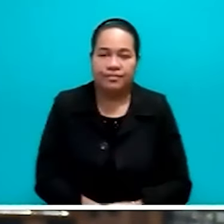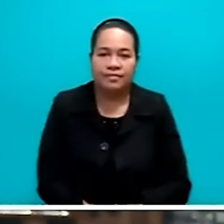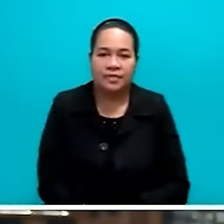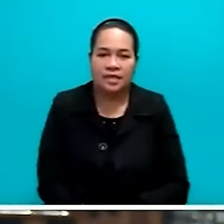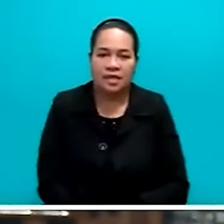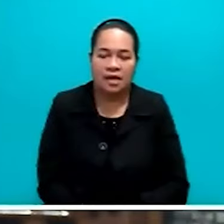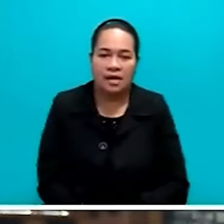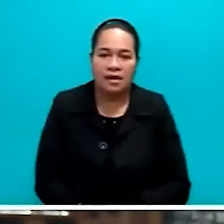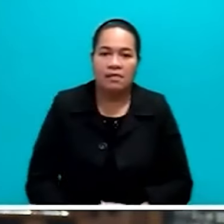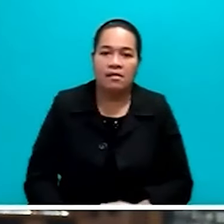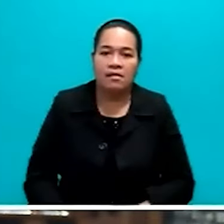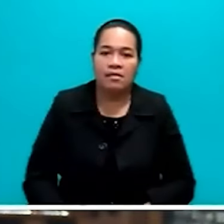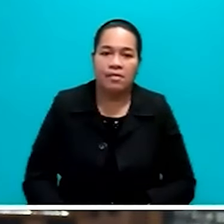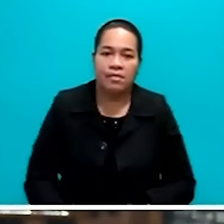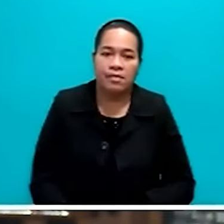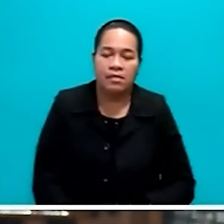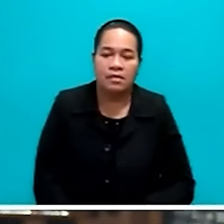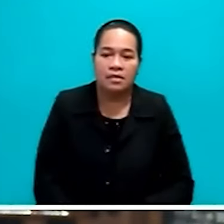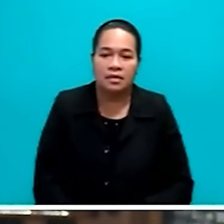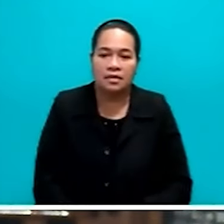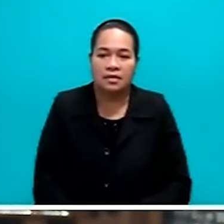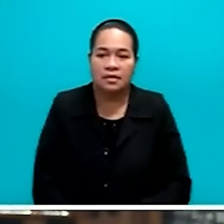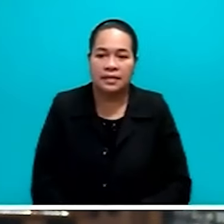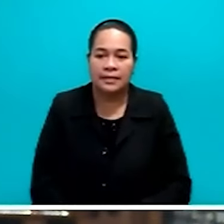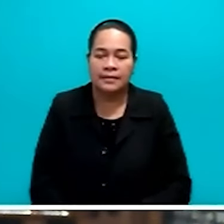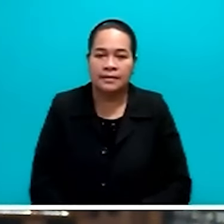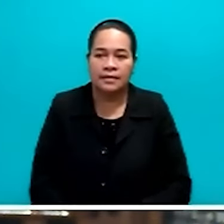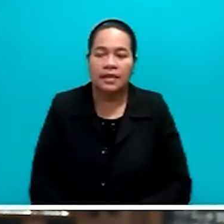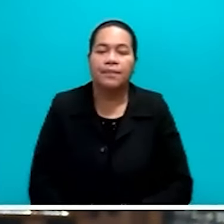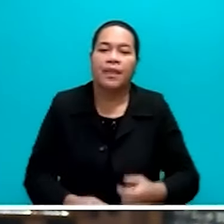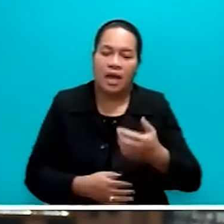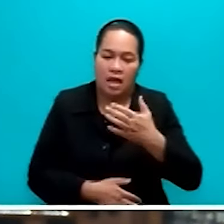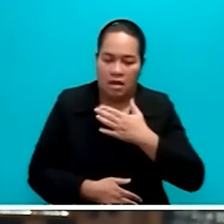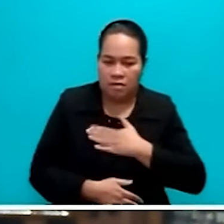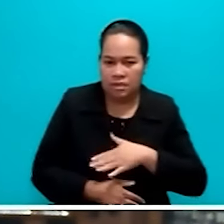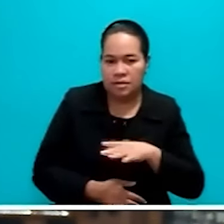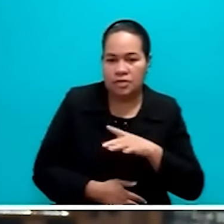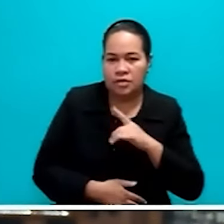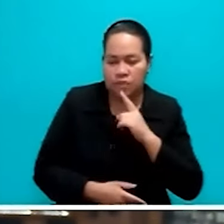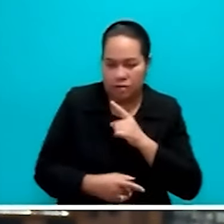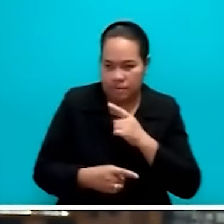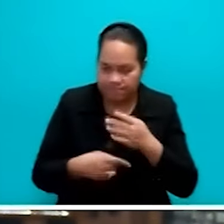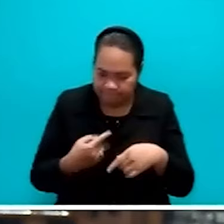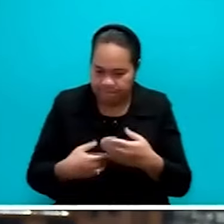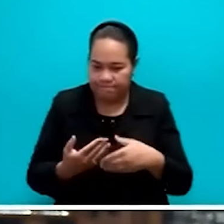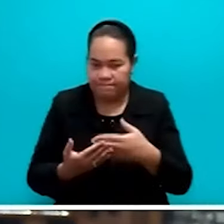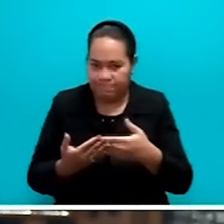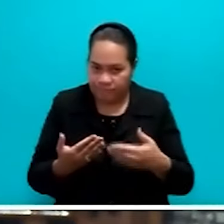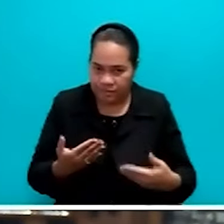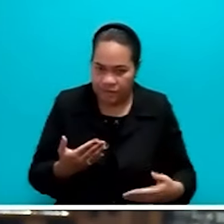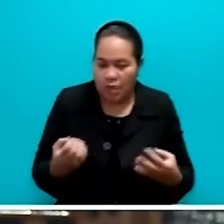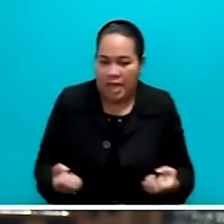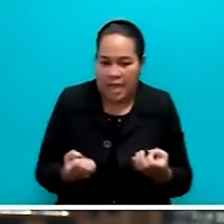So I would like, Mr. Speaker, to, as we mentioned these areas, to encourage those in those